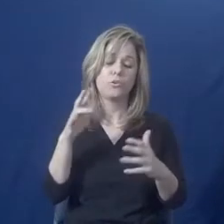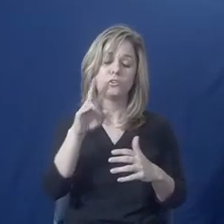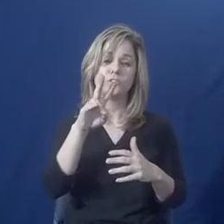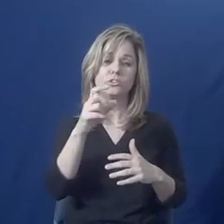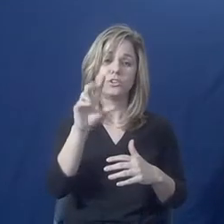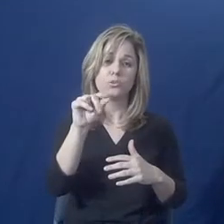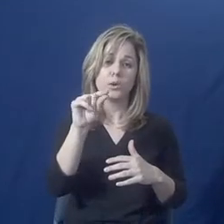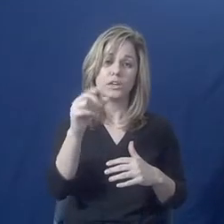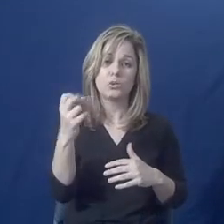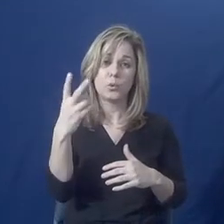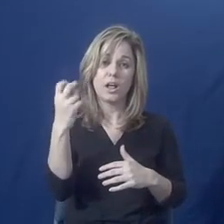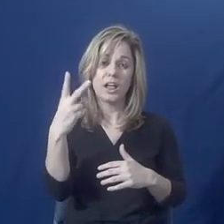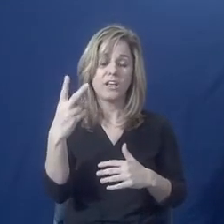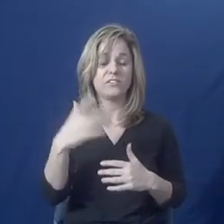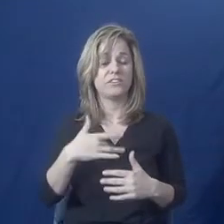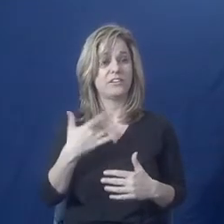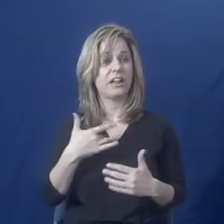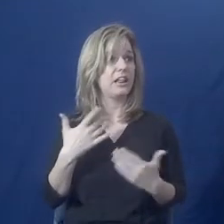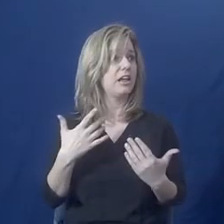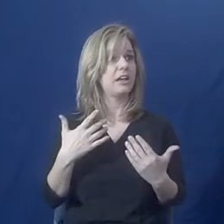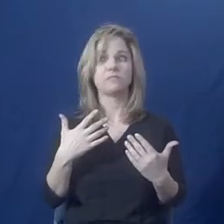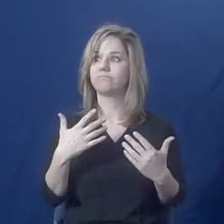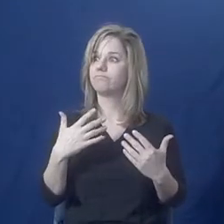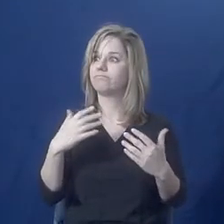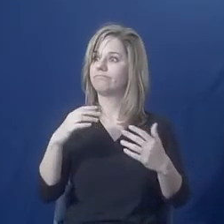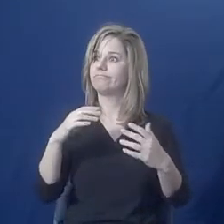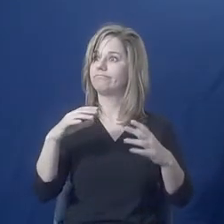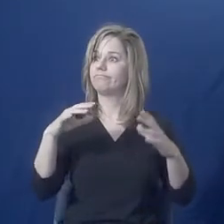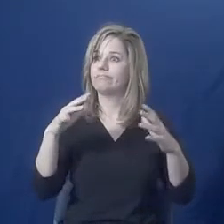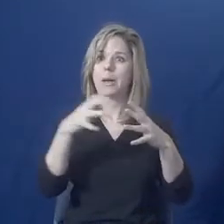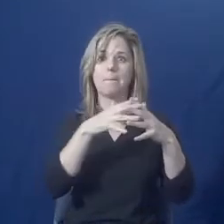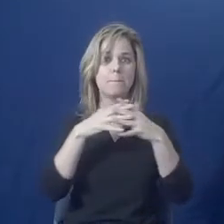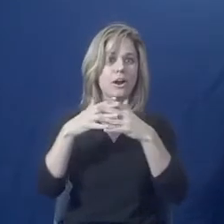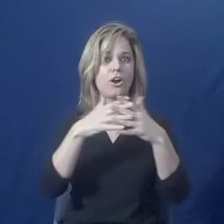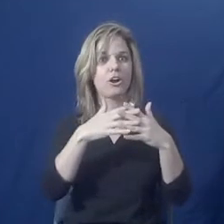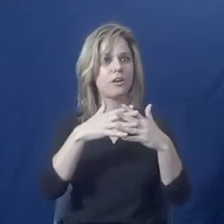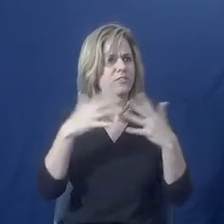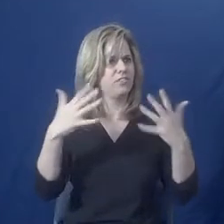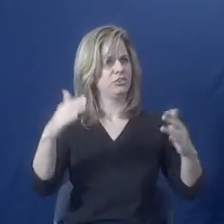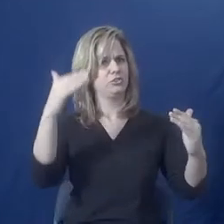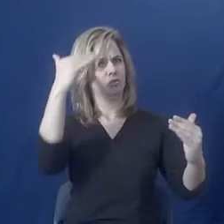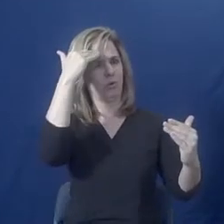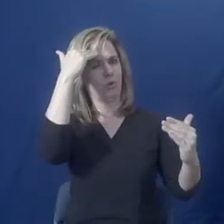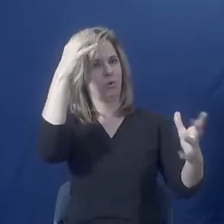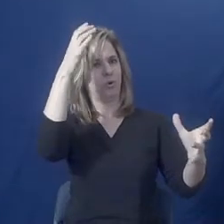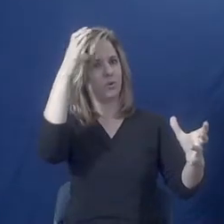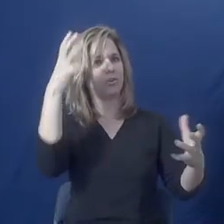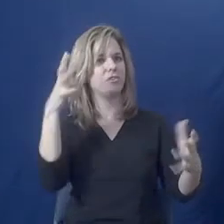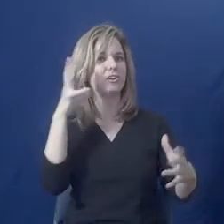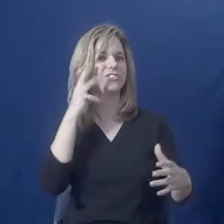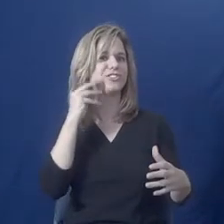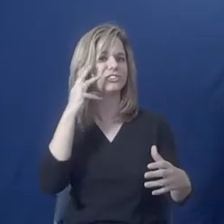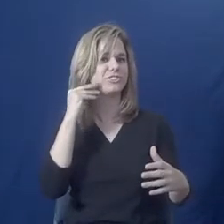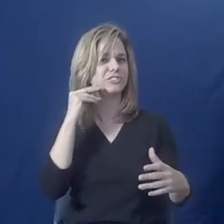and we're a very enlightened society, and people generally get